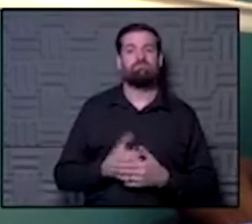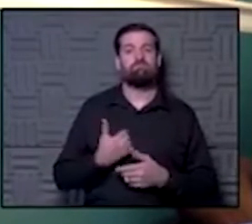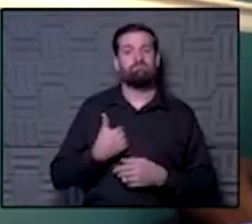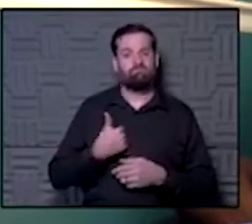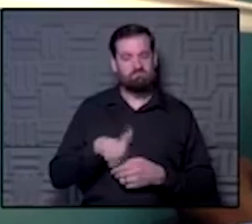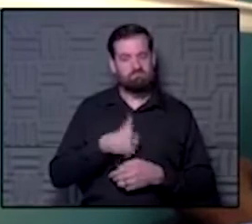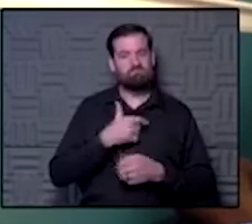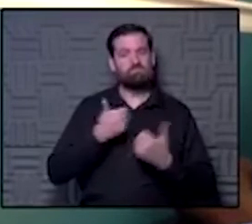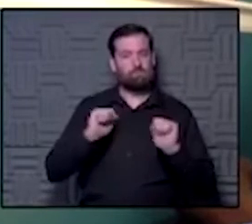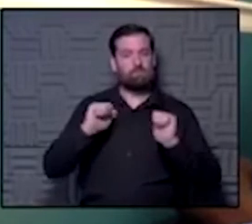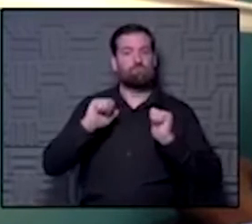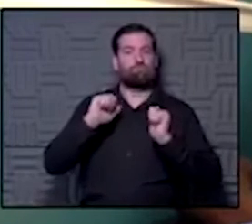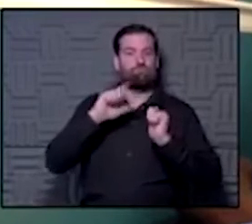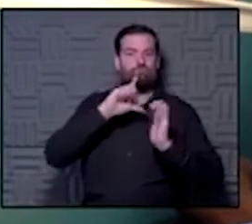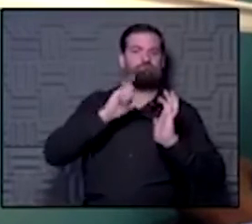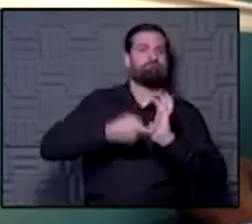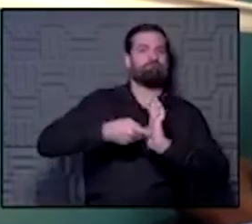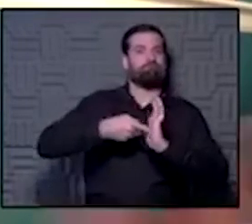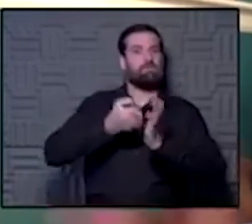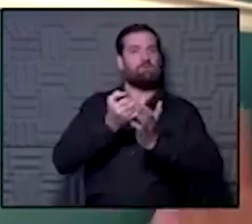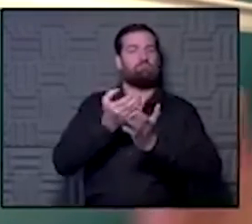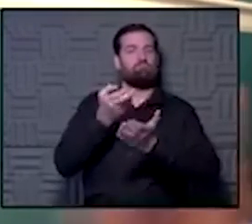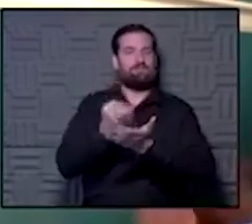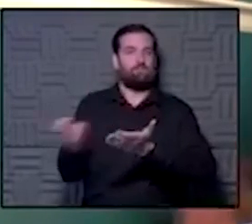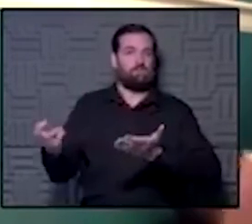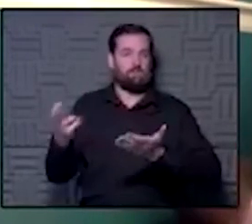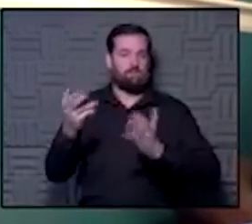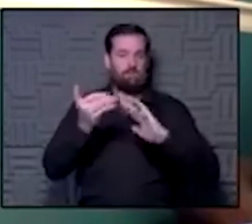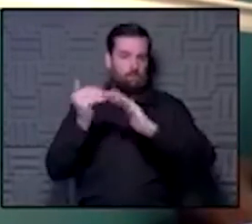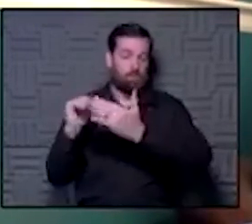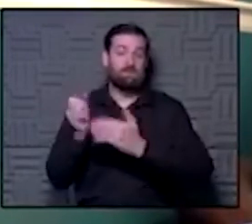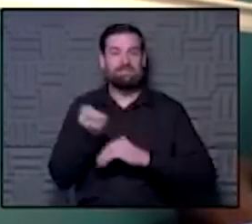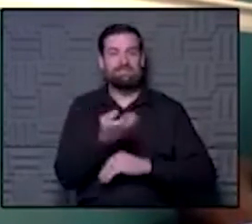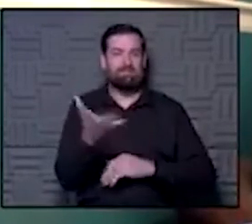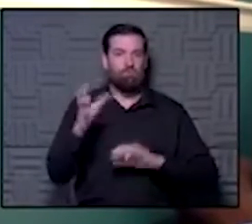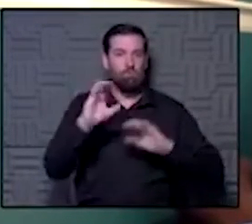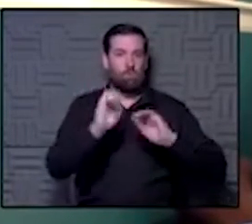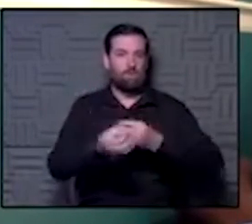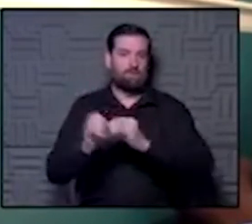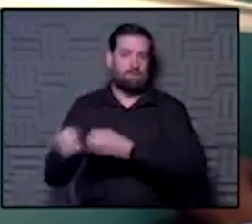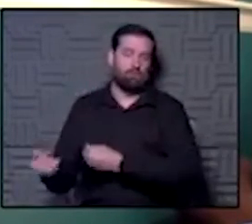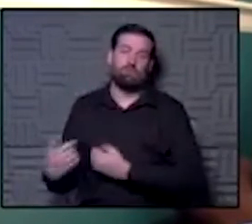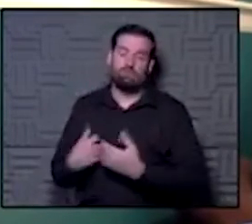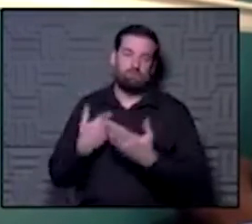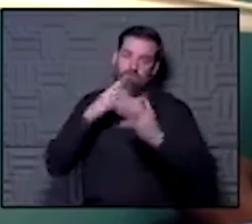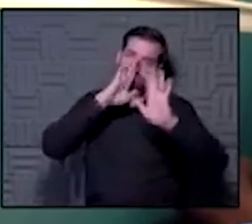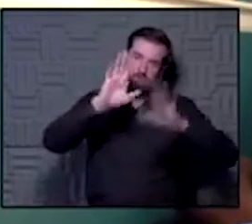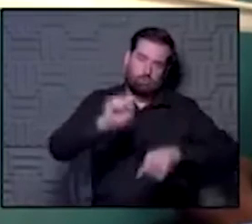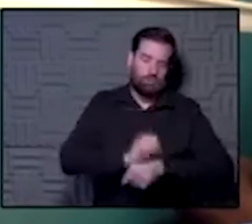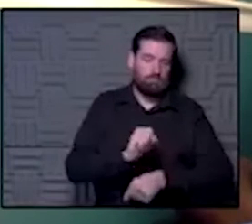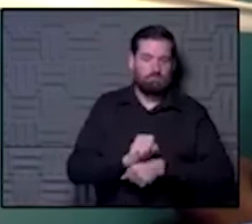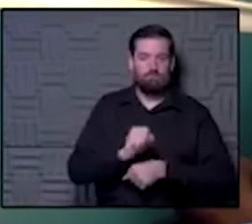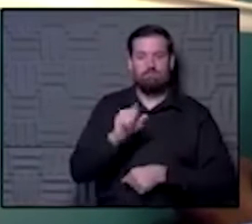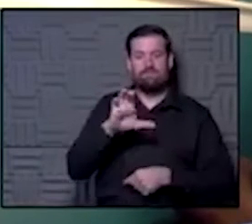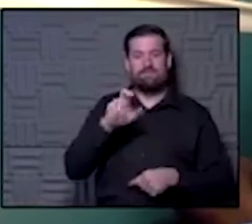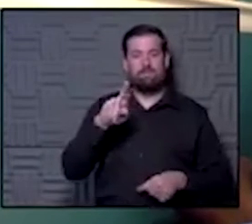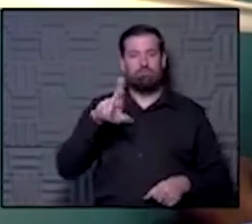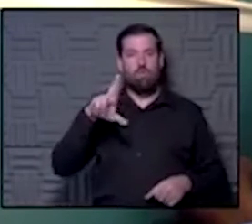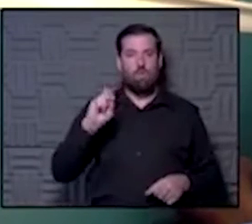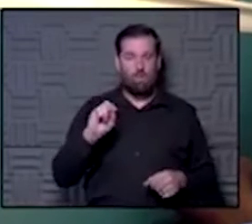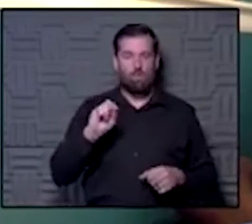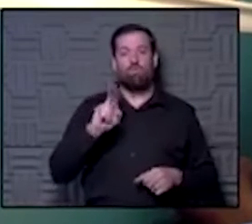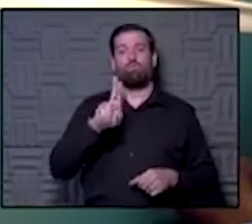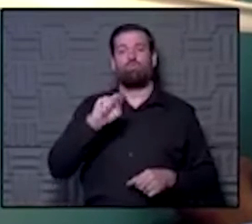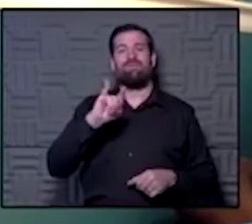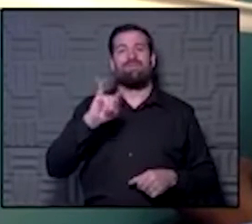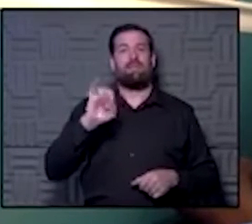identify resources in the community. And we have several organizations who are doing a great job. For example, El Centro has access to United Way